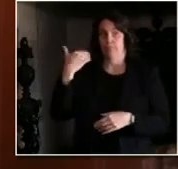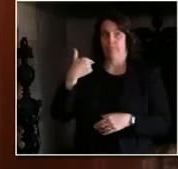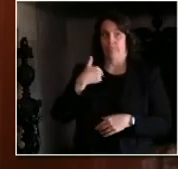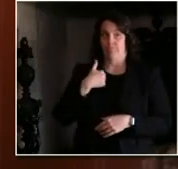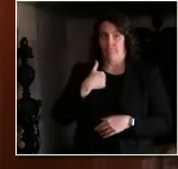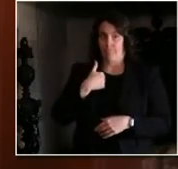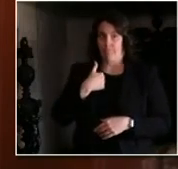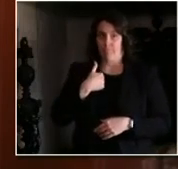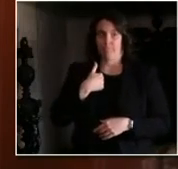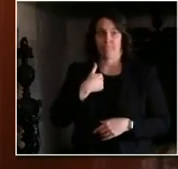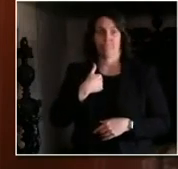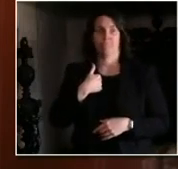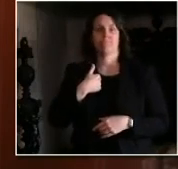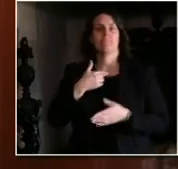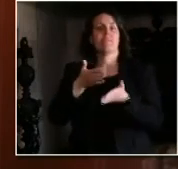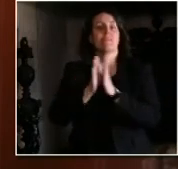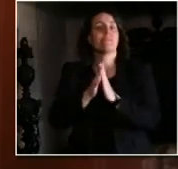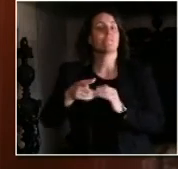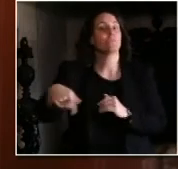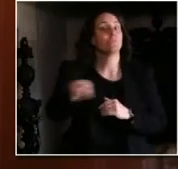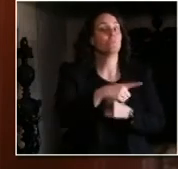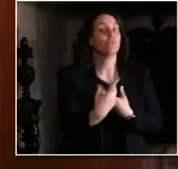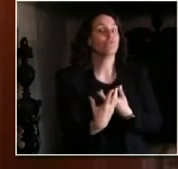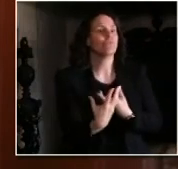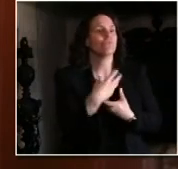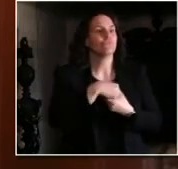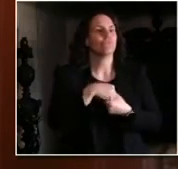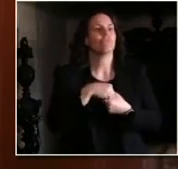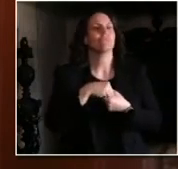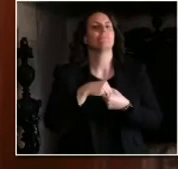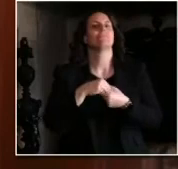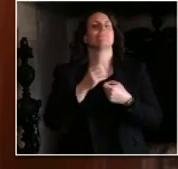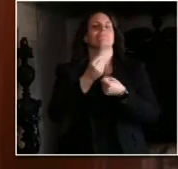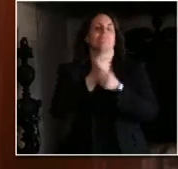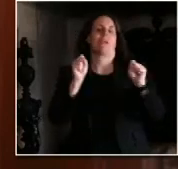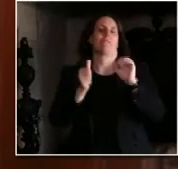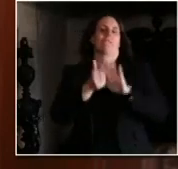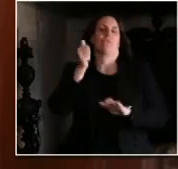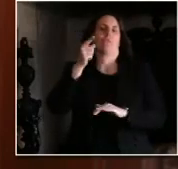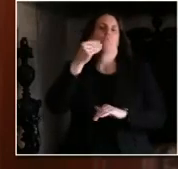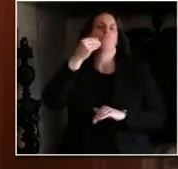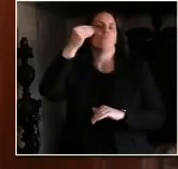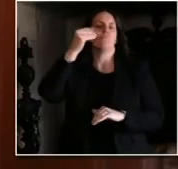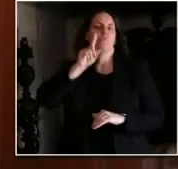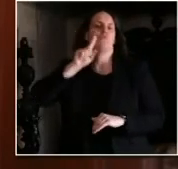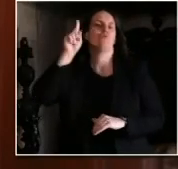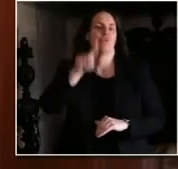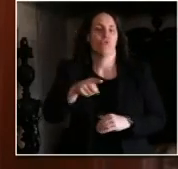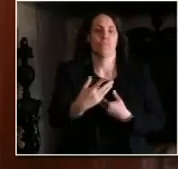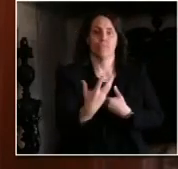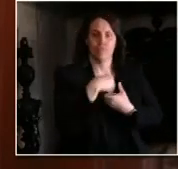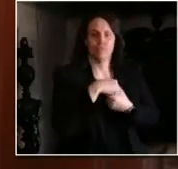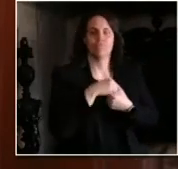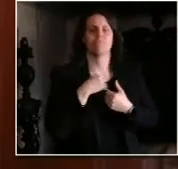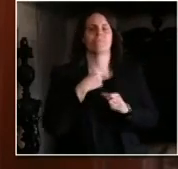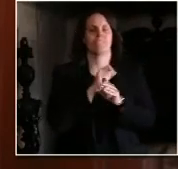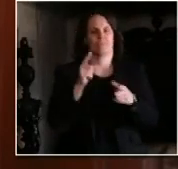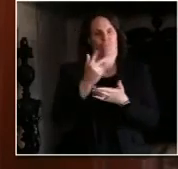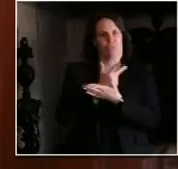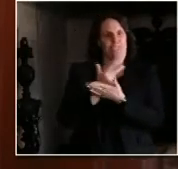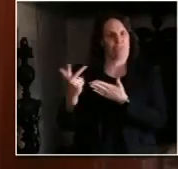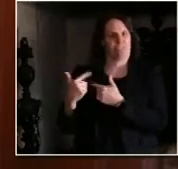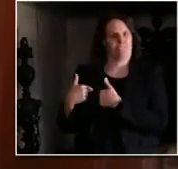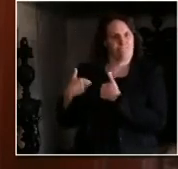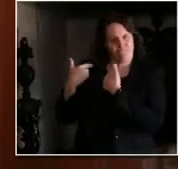when I announced our Safer at Home order. I had met with business leaders and local health leaders, and overwhelmingly, we needed